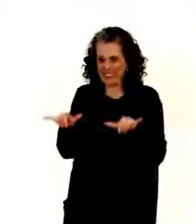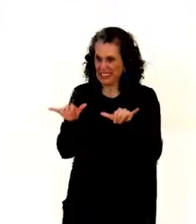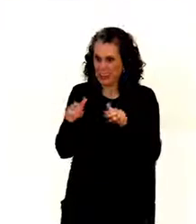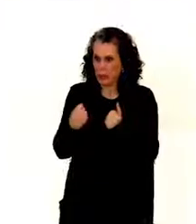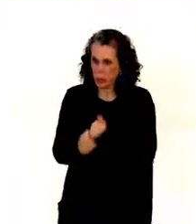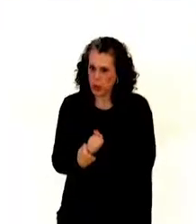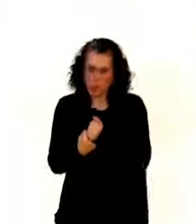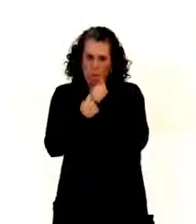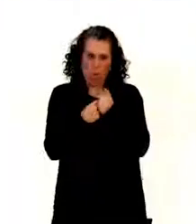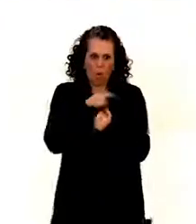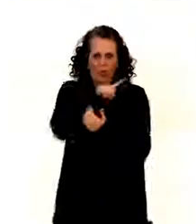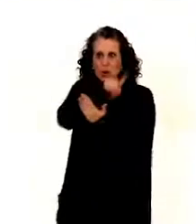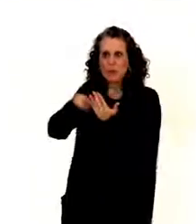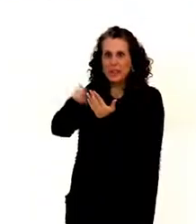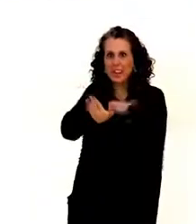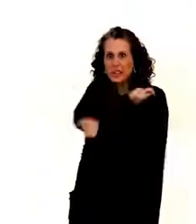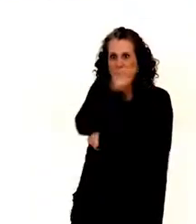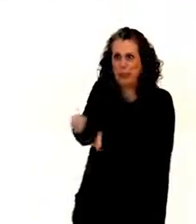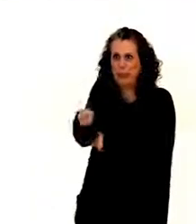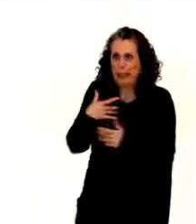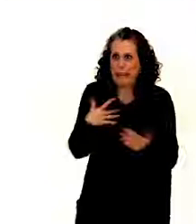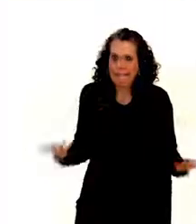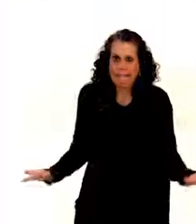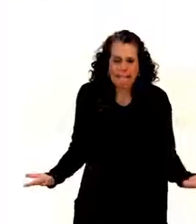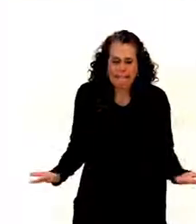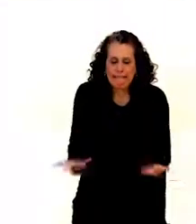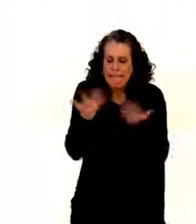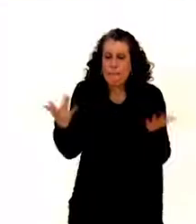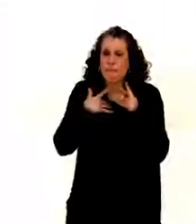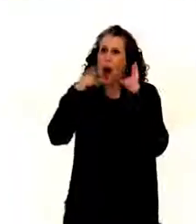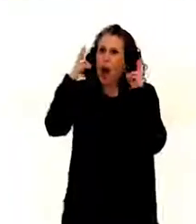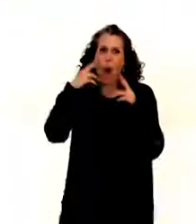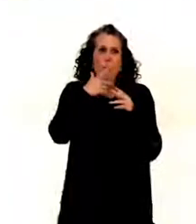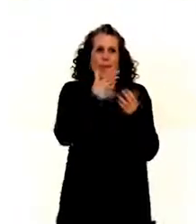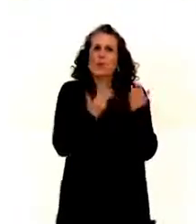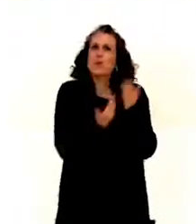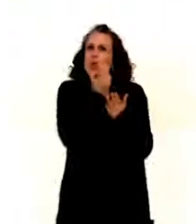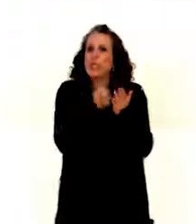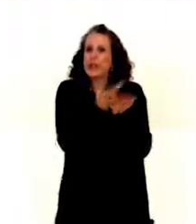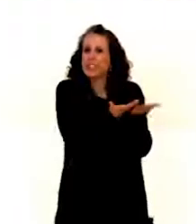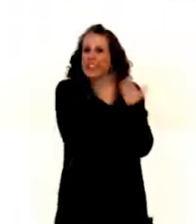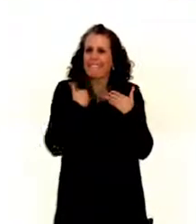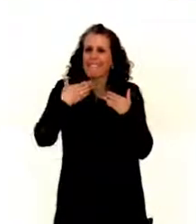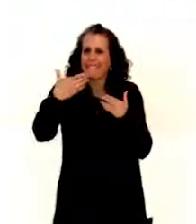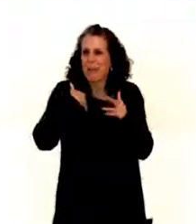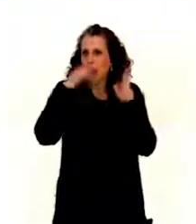So I hope that they will receive at some point more information about that case. But it's very interesting.